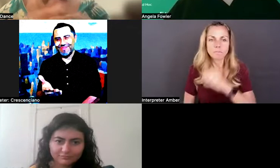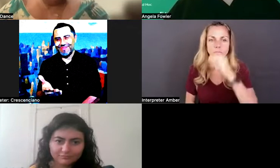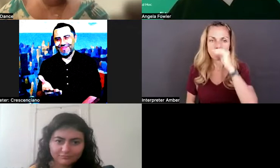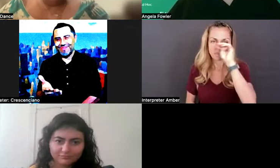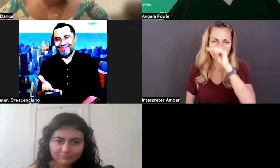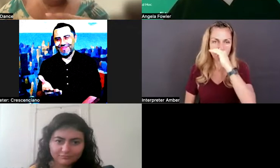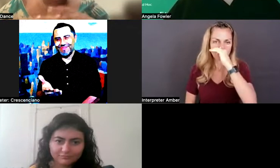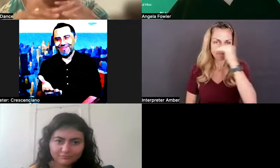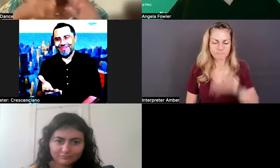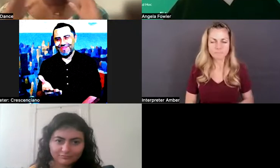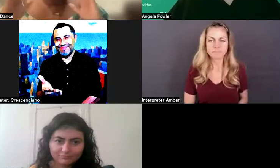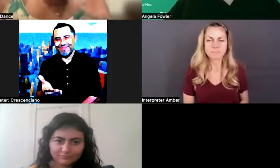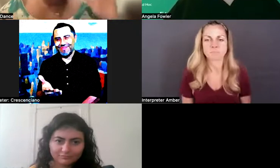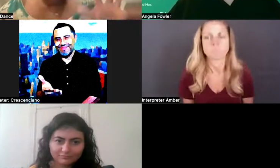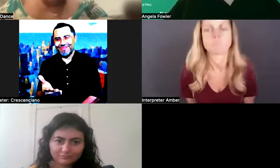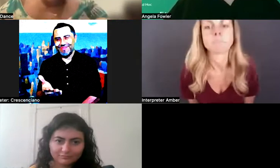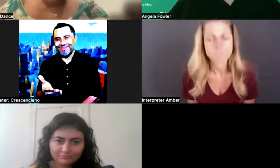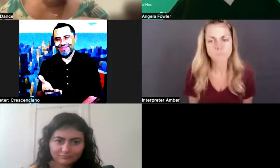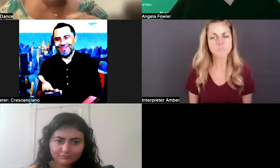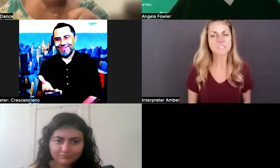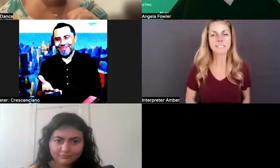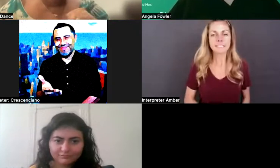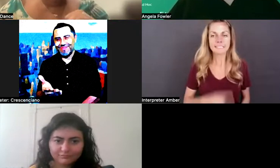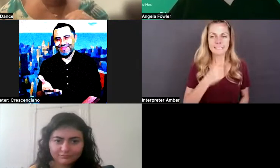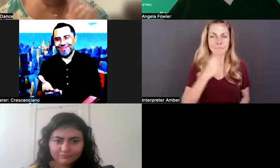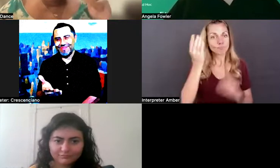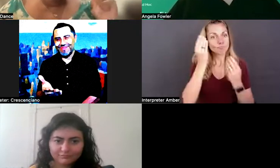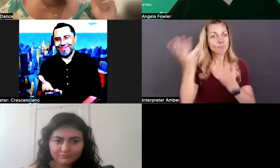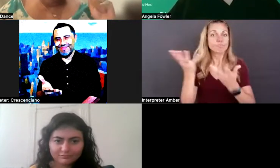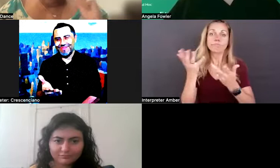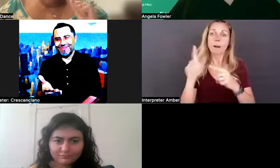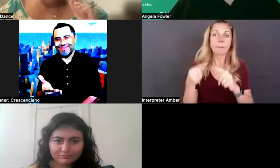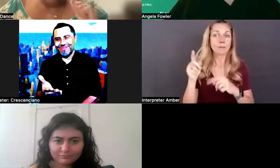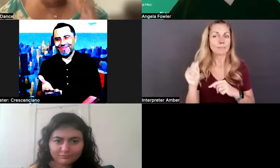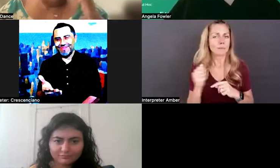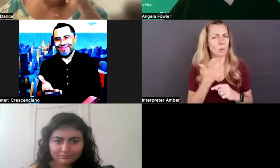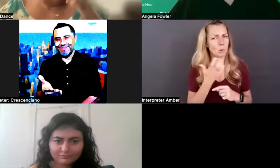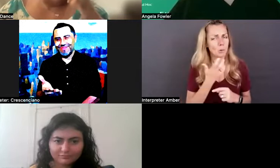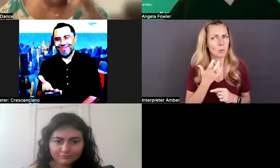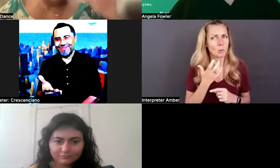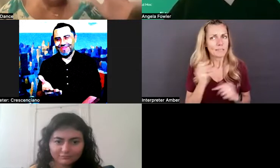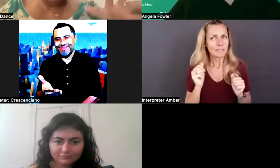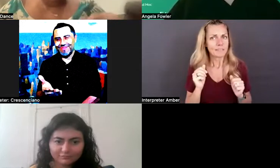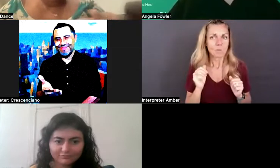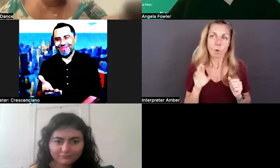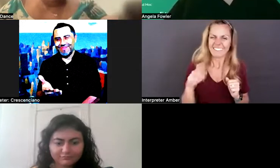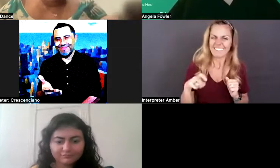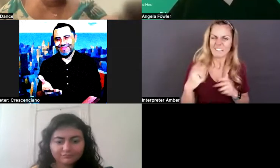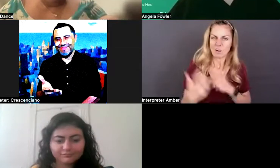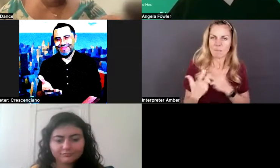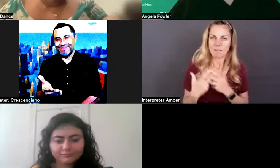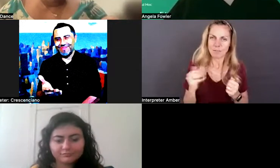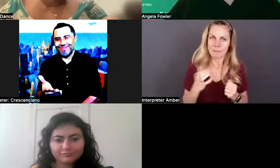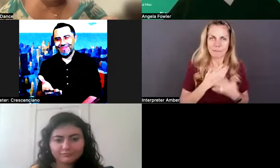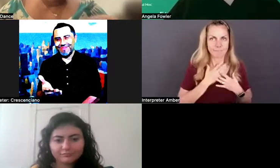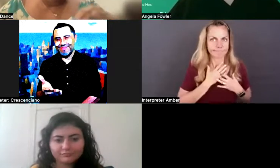uh, disclosing a disability or a necessary accommodation can be very personal for some people. So how do you handle disclosure